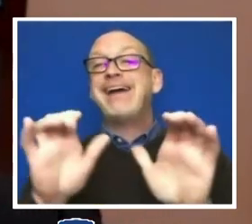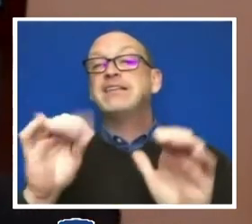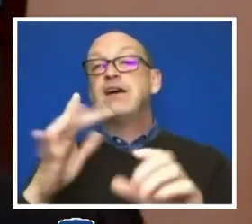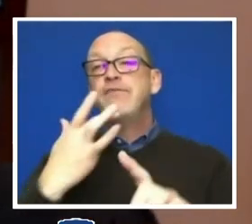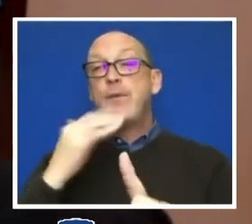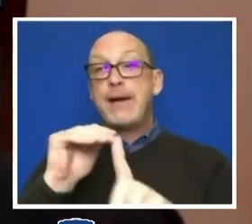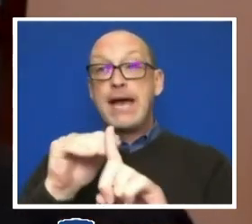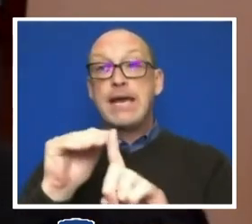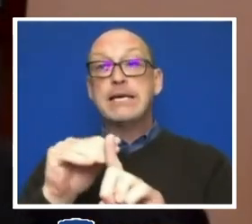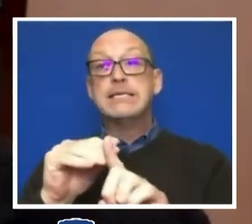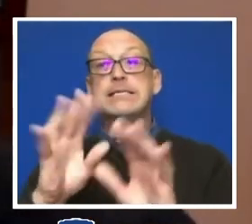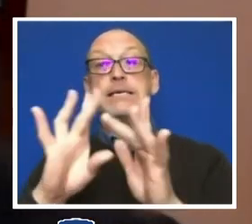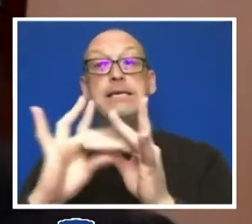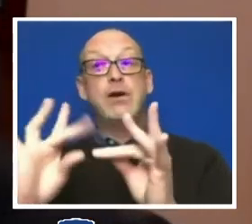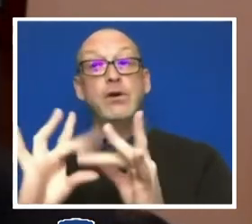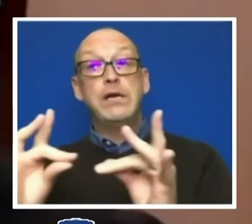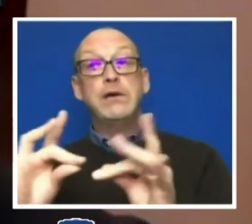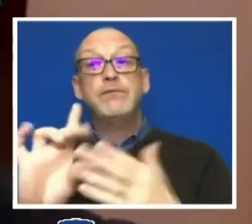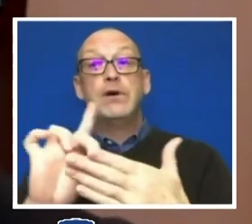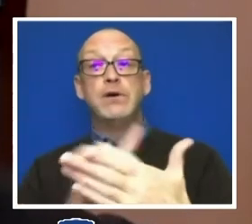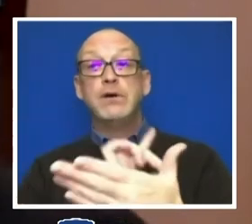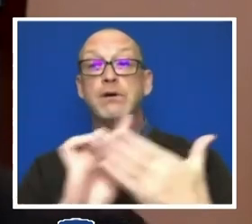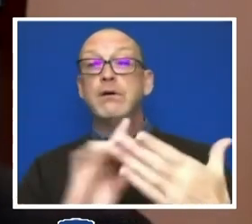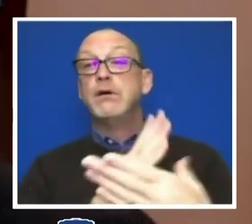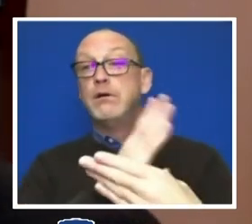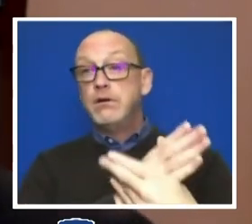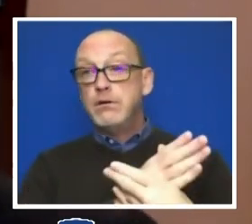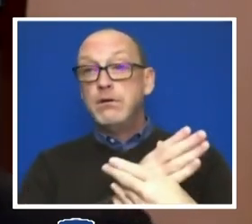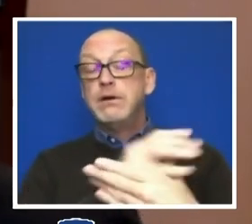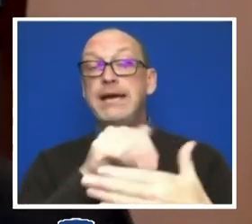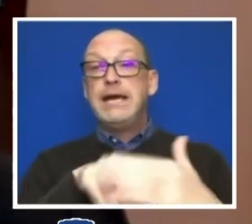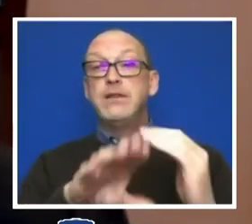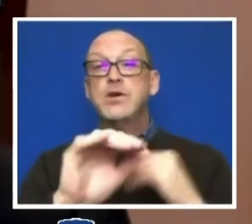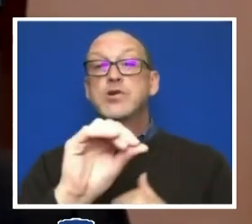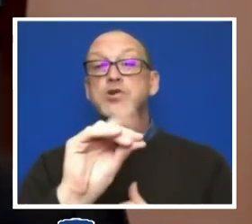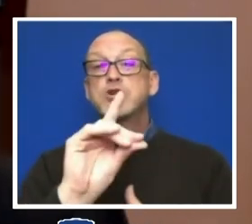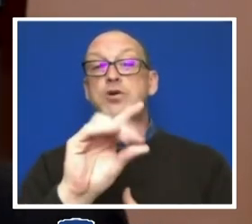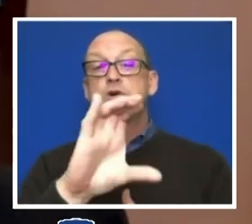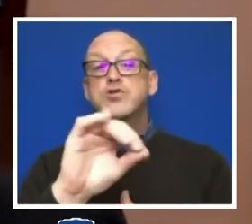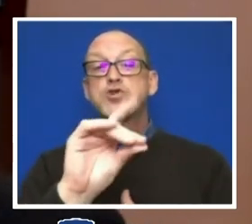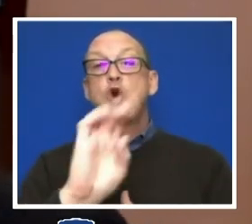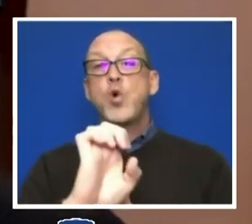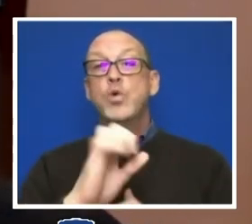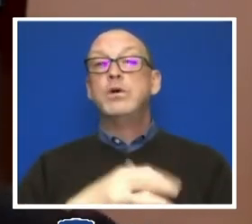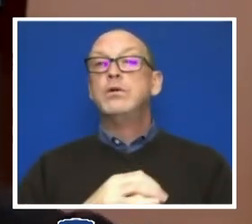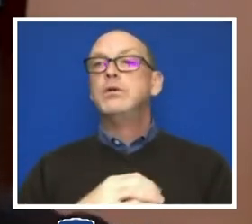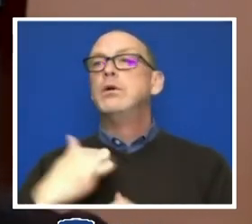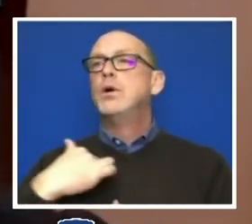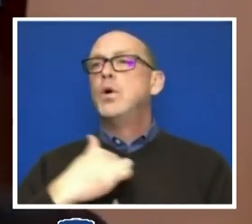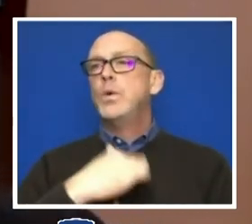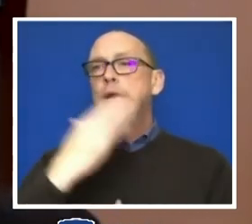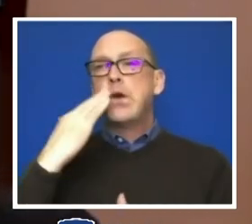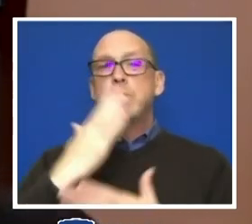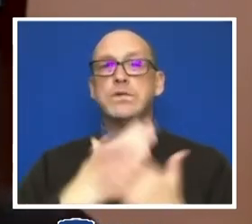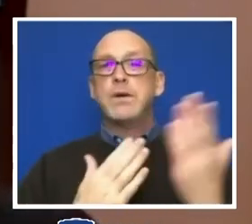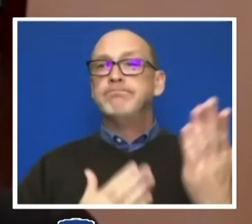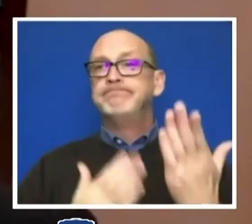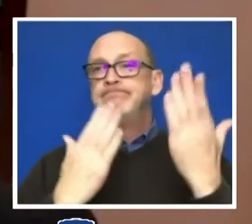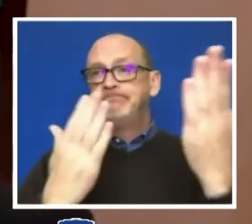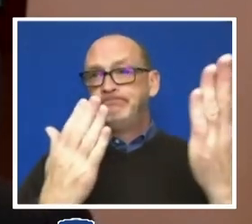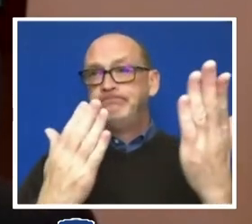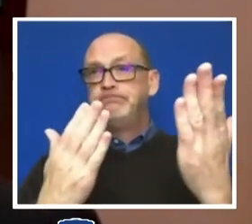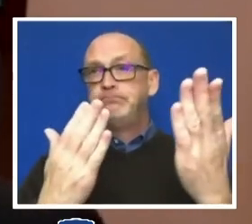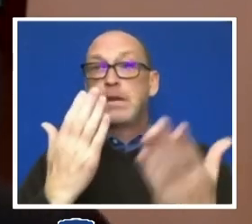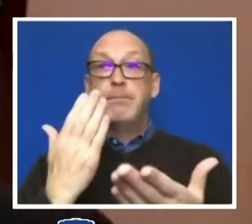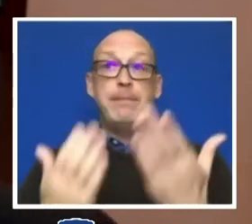narrative and discriminatory harassment in the code. We know that some of the recommendations might